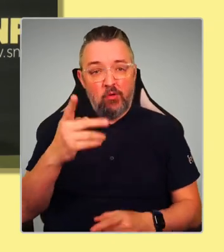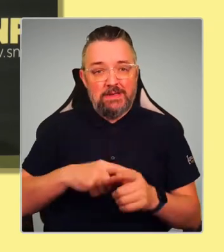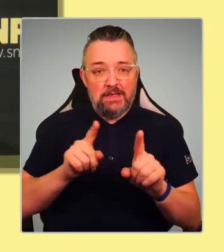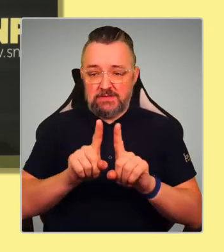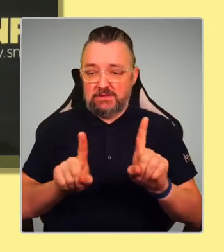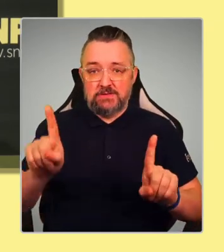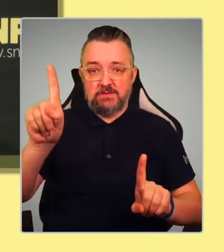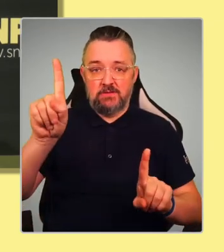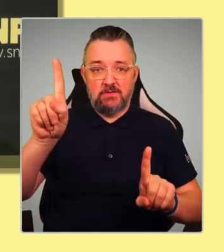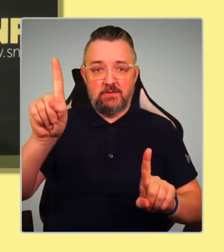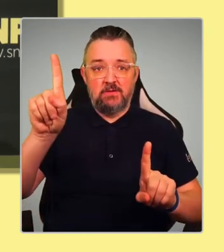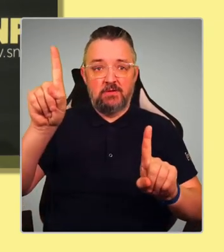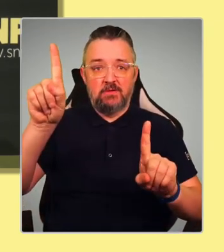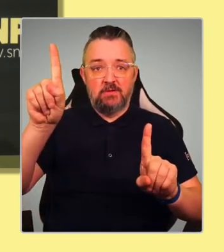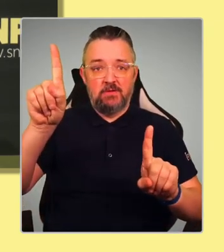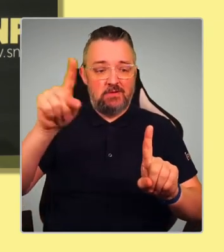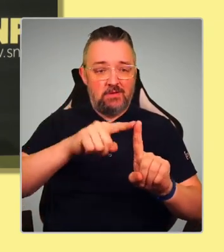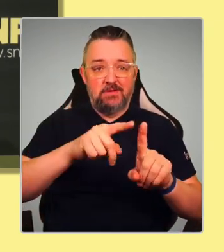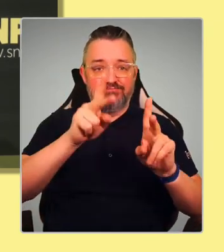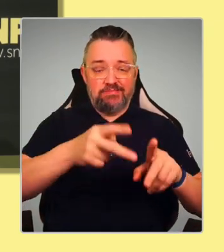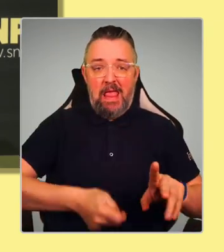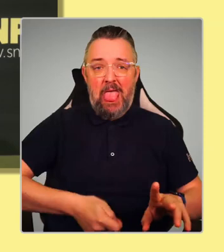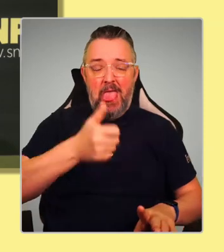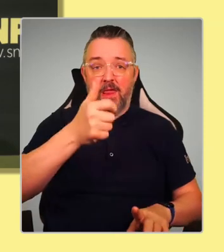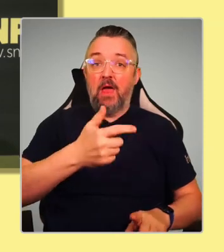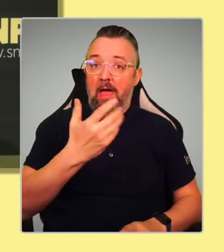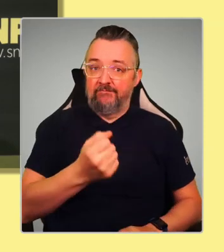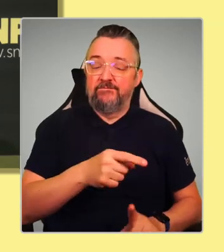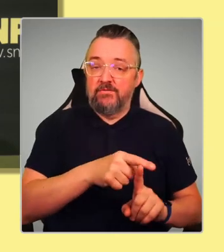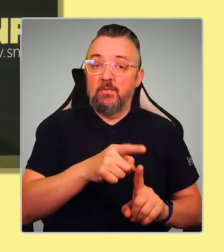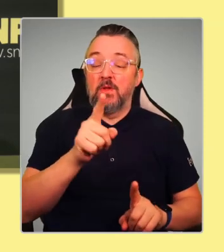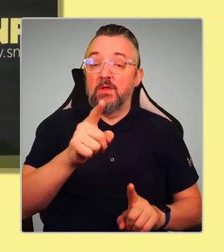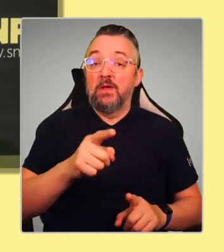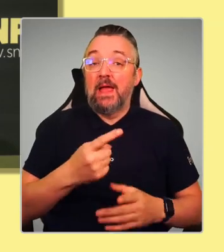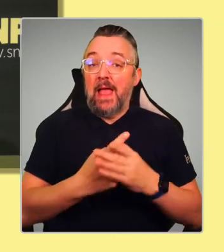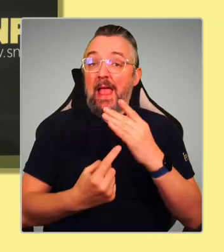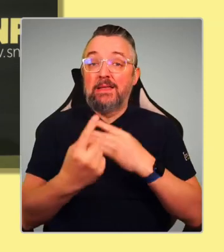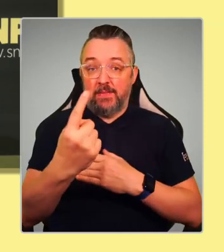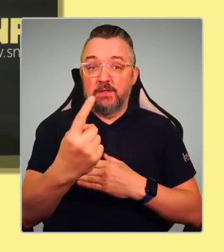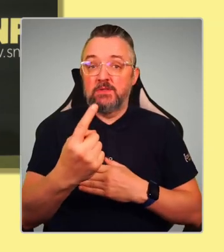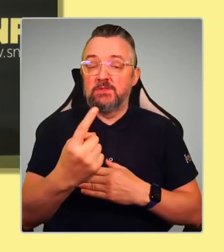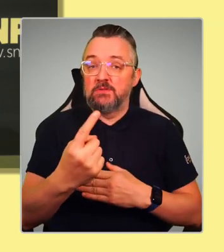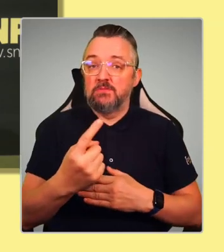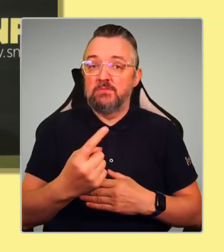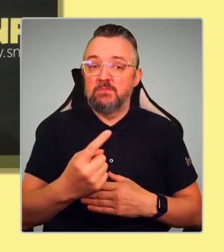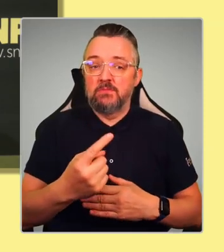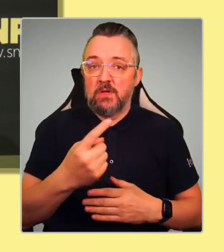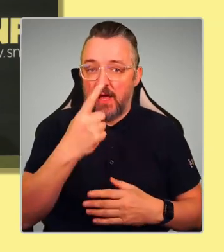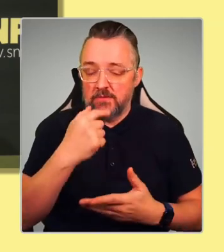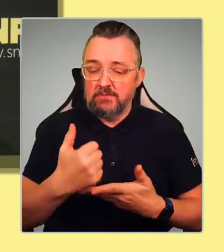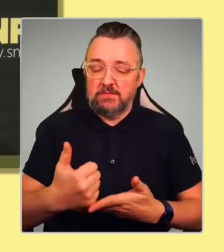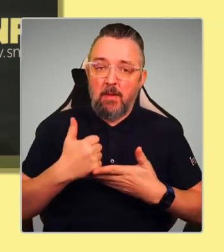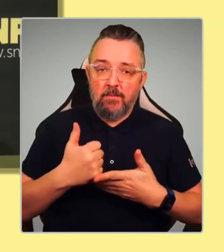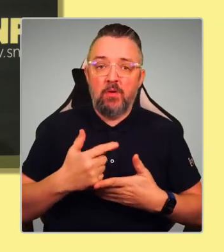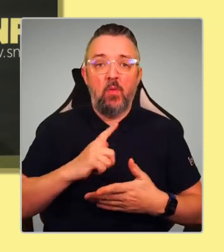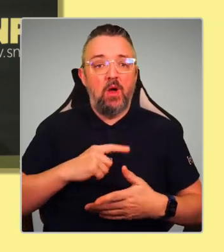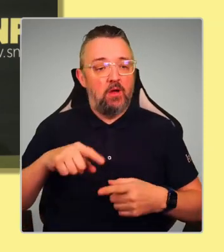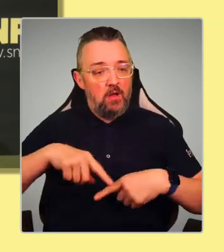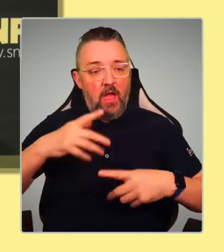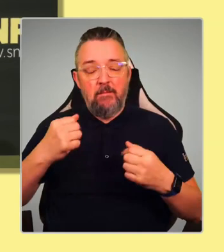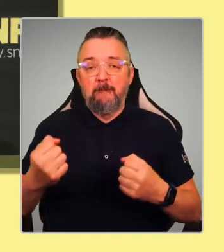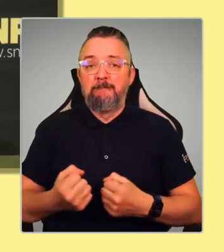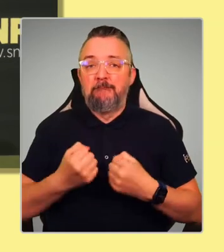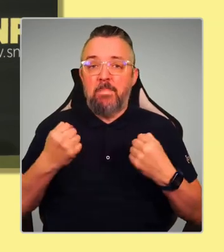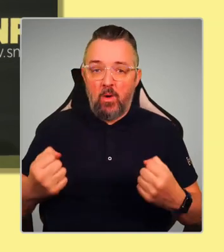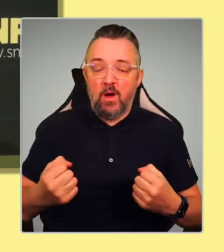absolute outrage. And for me, independence is a means to an end. It's to give us the powers and the levers to end that